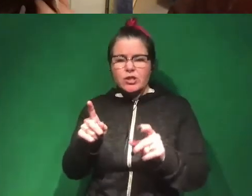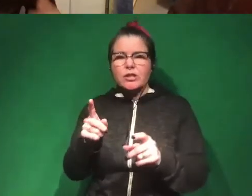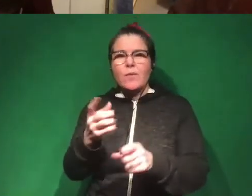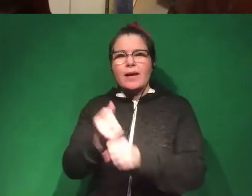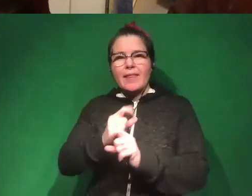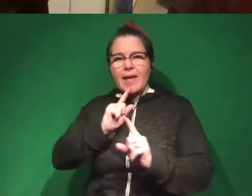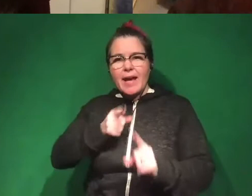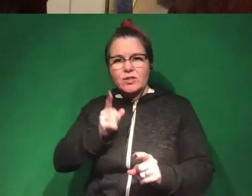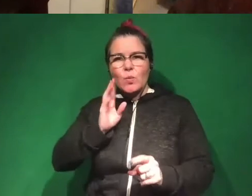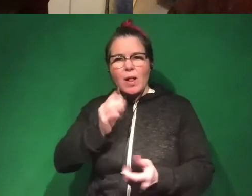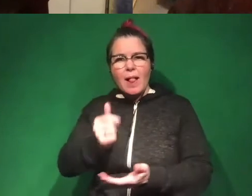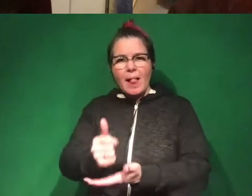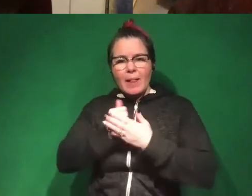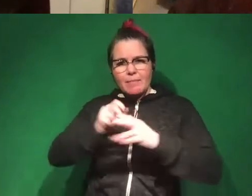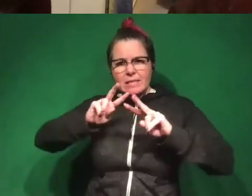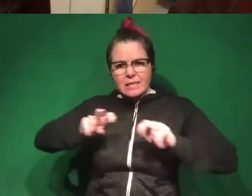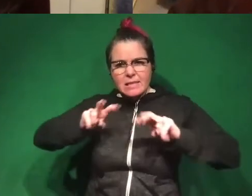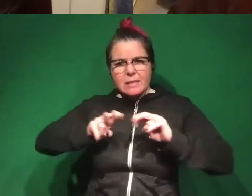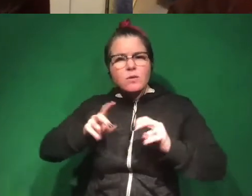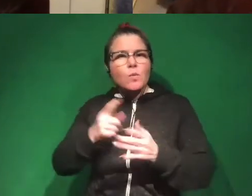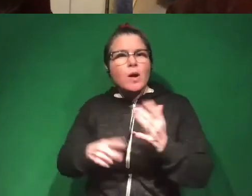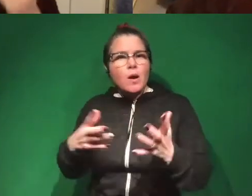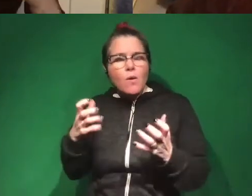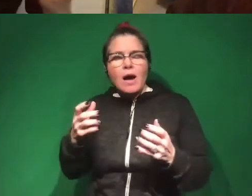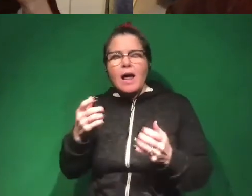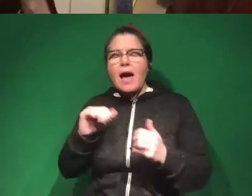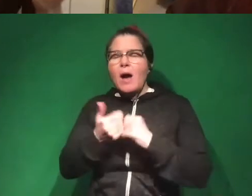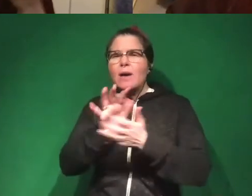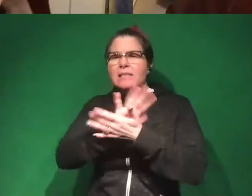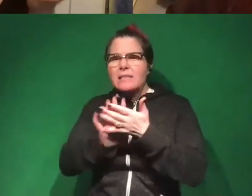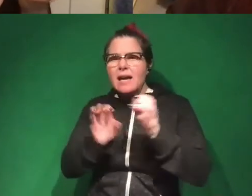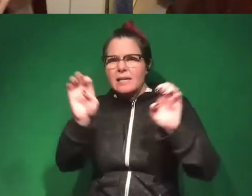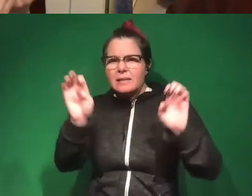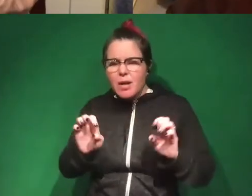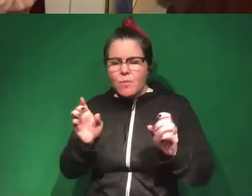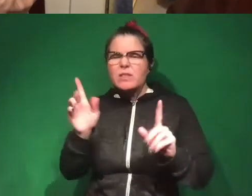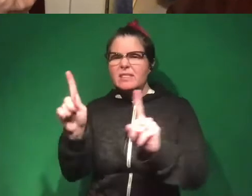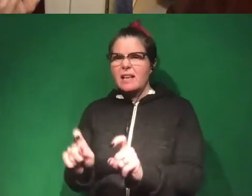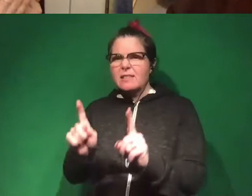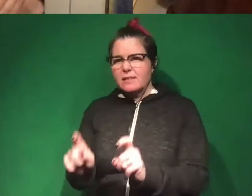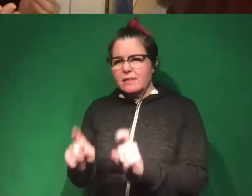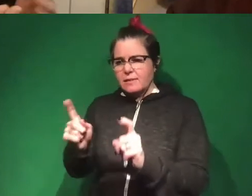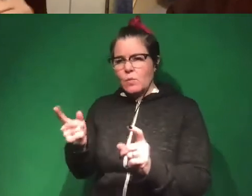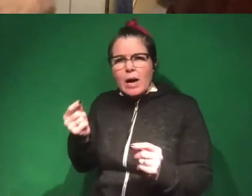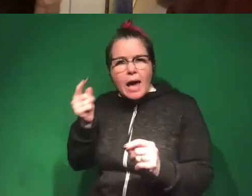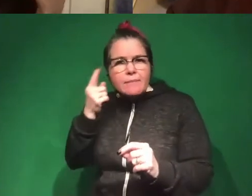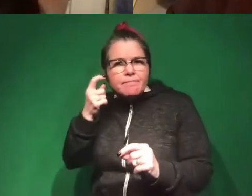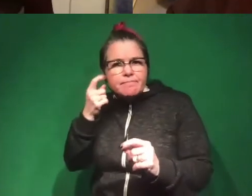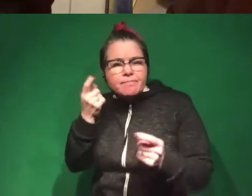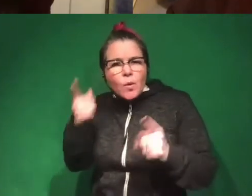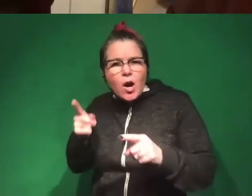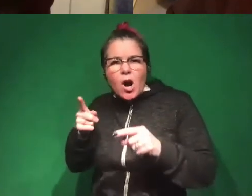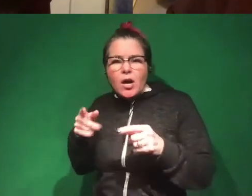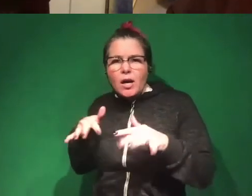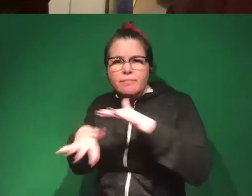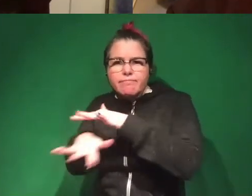really tease out the thing that I'm interested in? How do I design an experiment that would really test what I think is going on here under the surface? And that requires